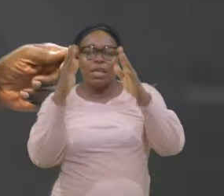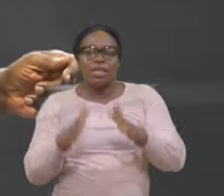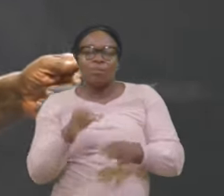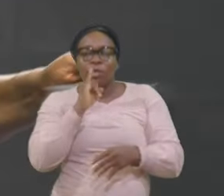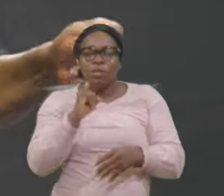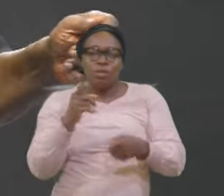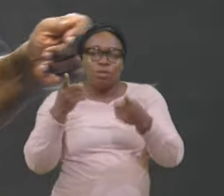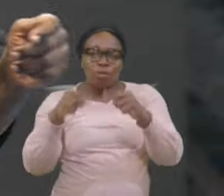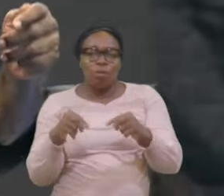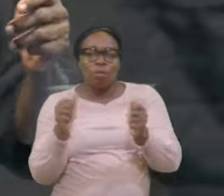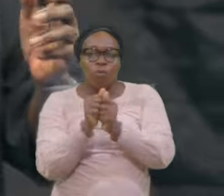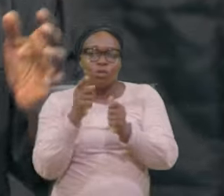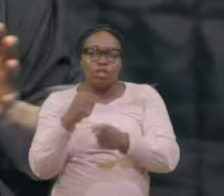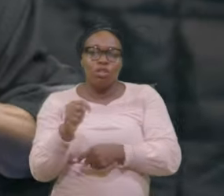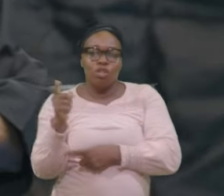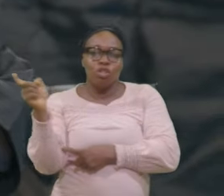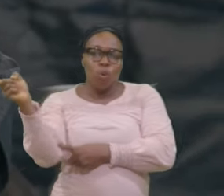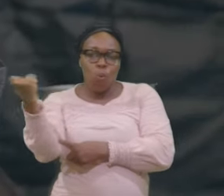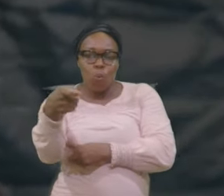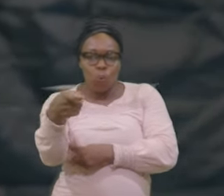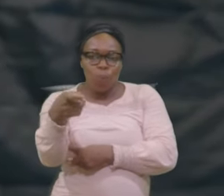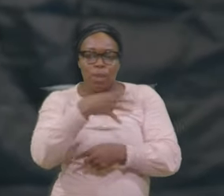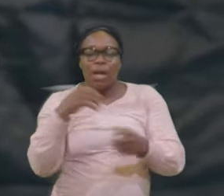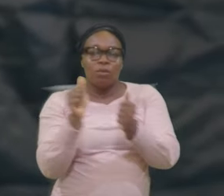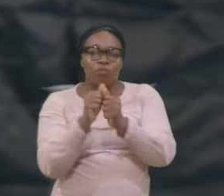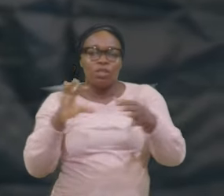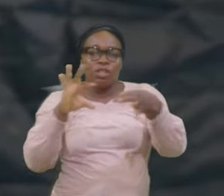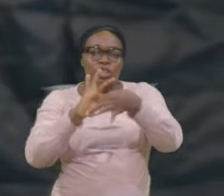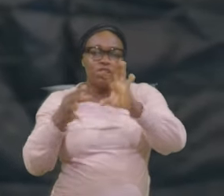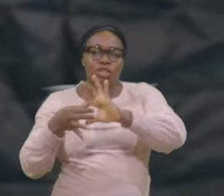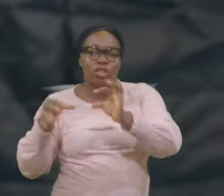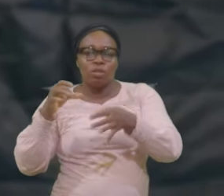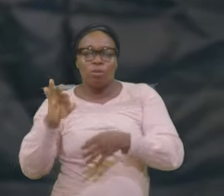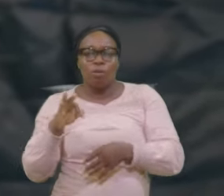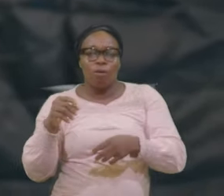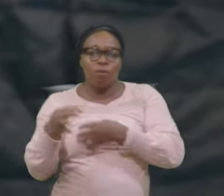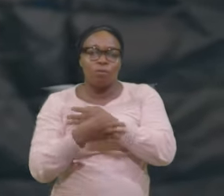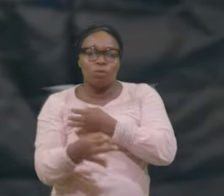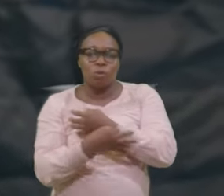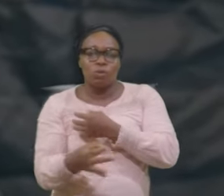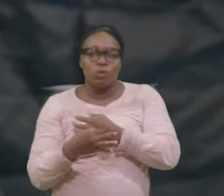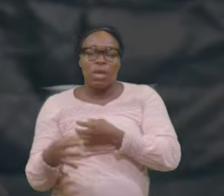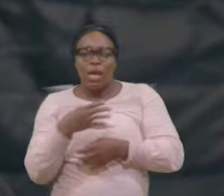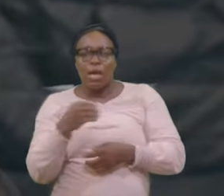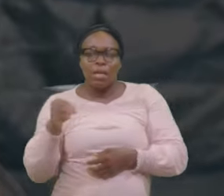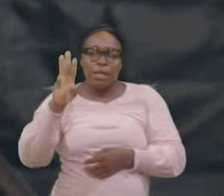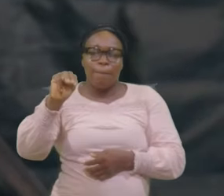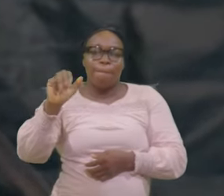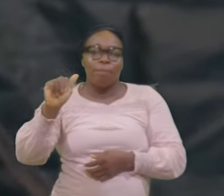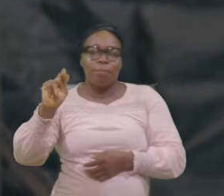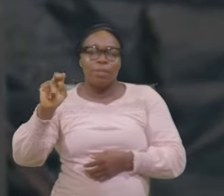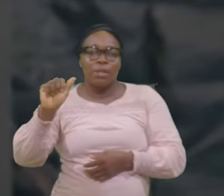Hook And The Chain Of Thorns And Manasse Cried Because I